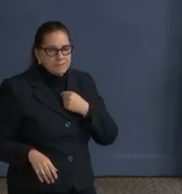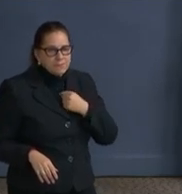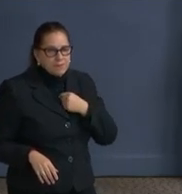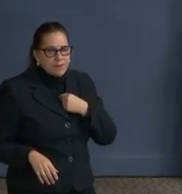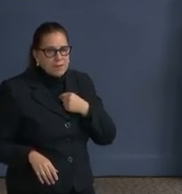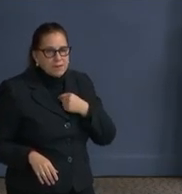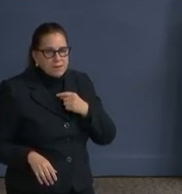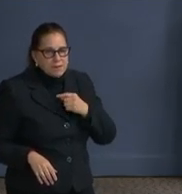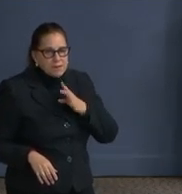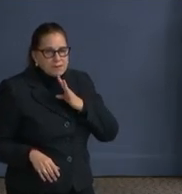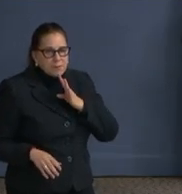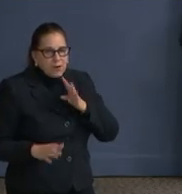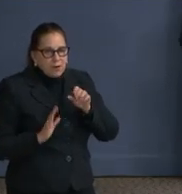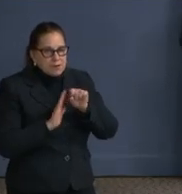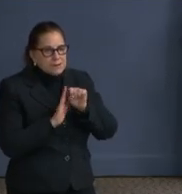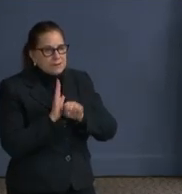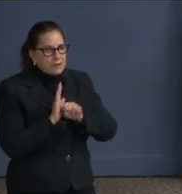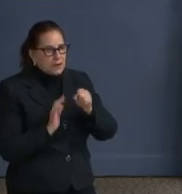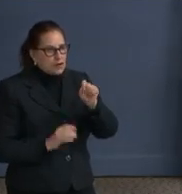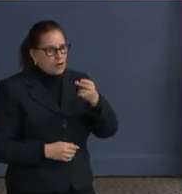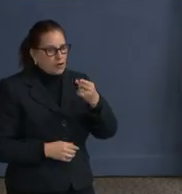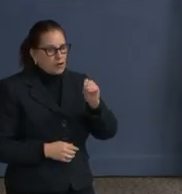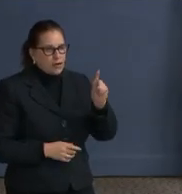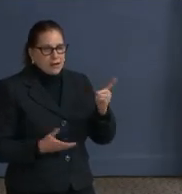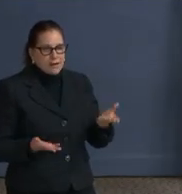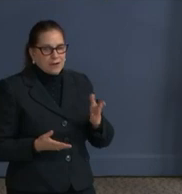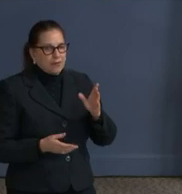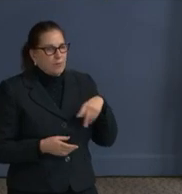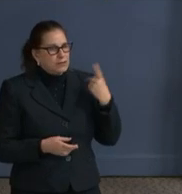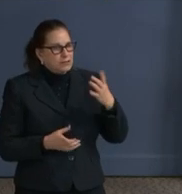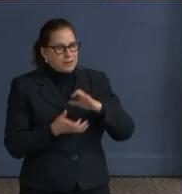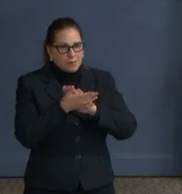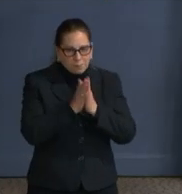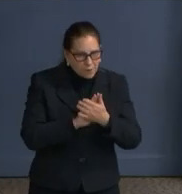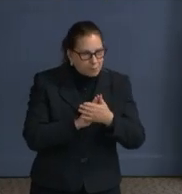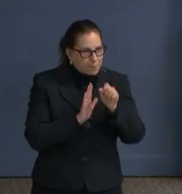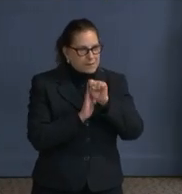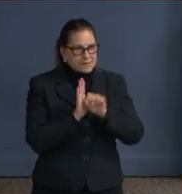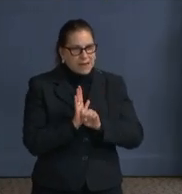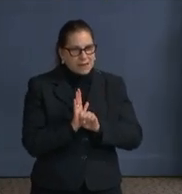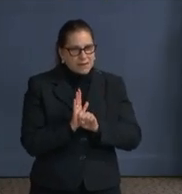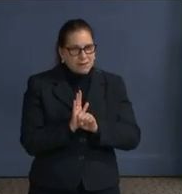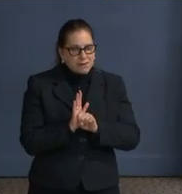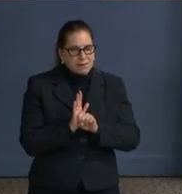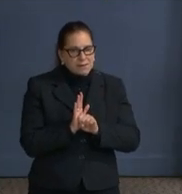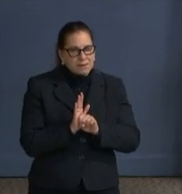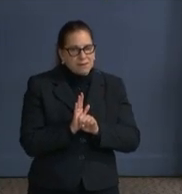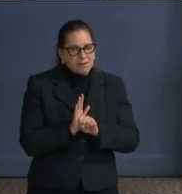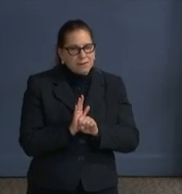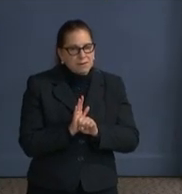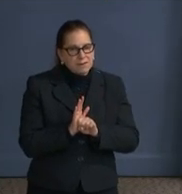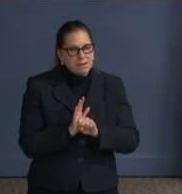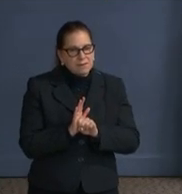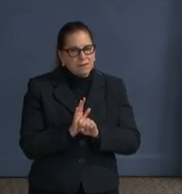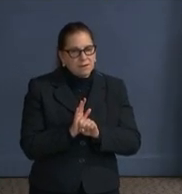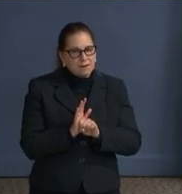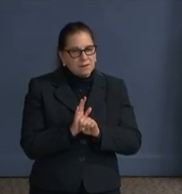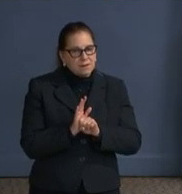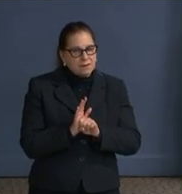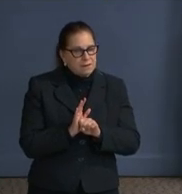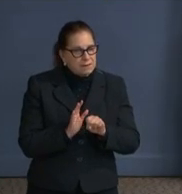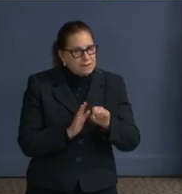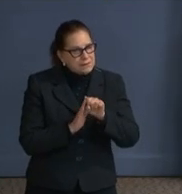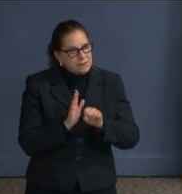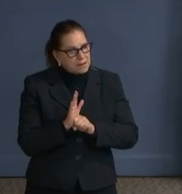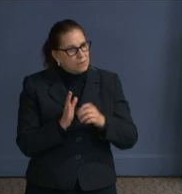Senator Carver reintroducing in a Democratic House, Senate and White House. Can you lay out your strategy? What is the plan to, one,